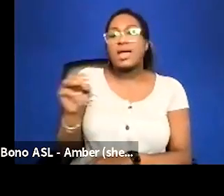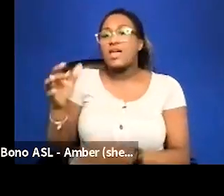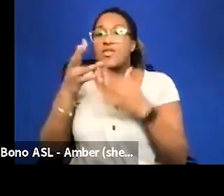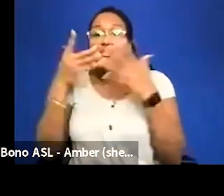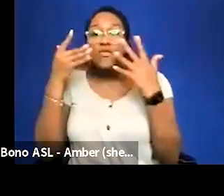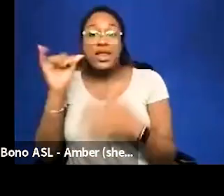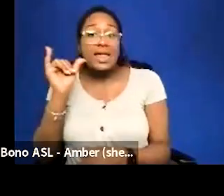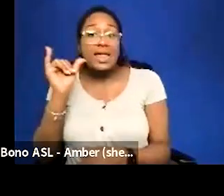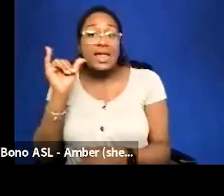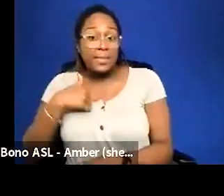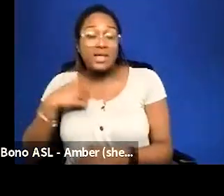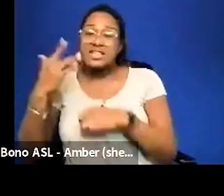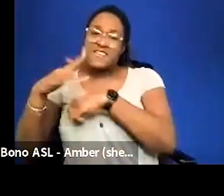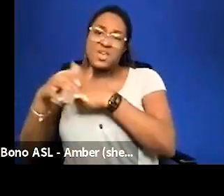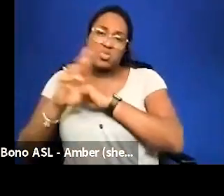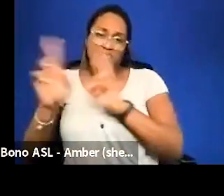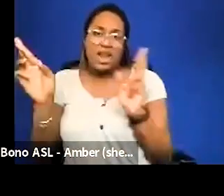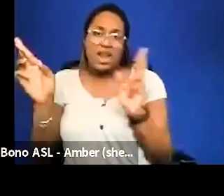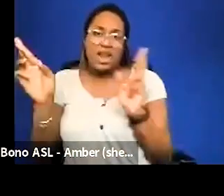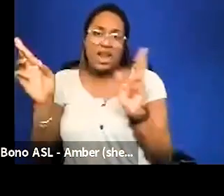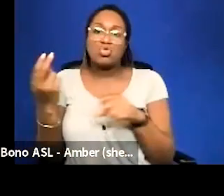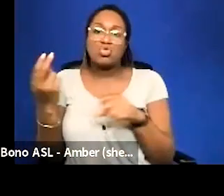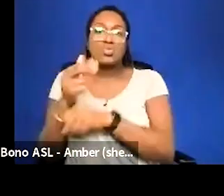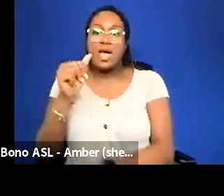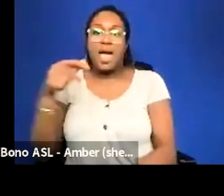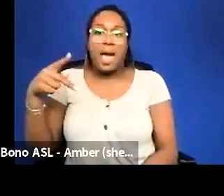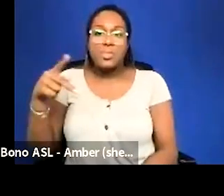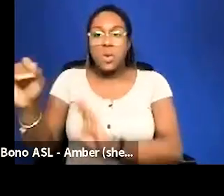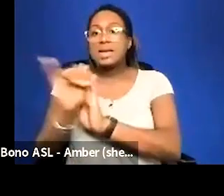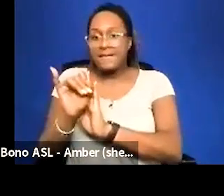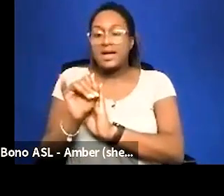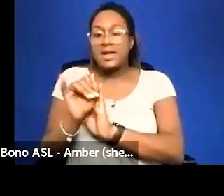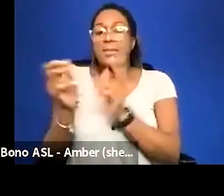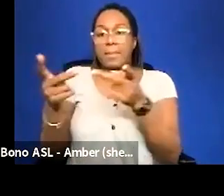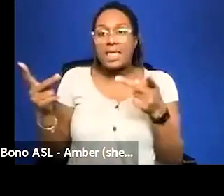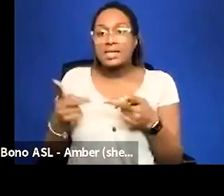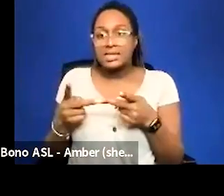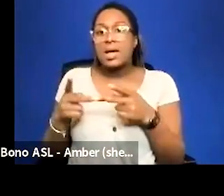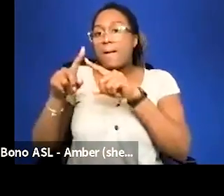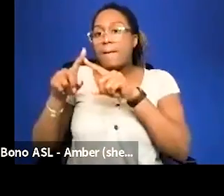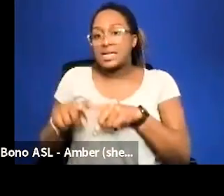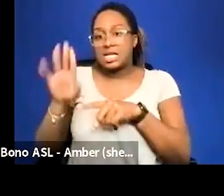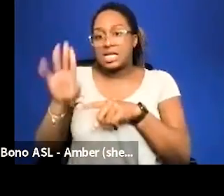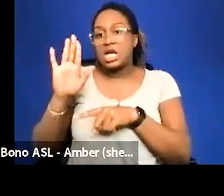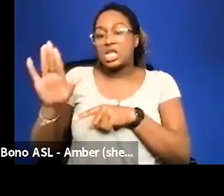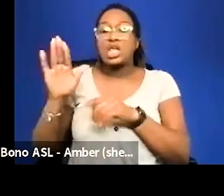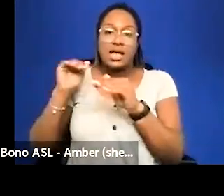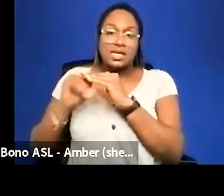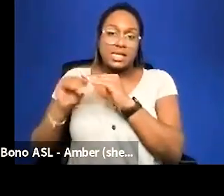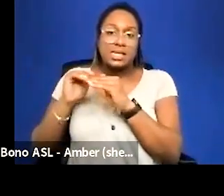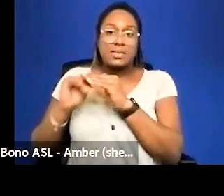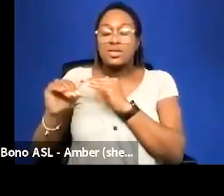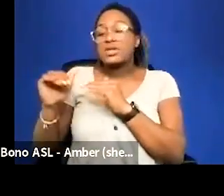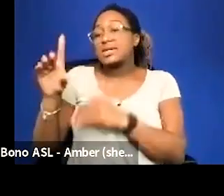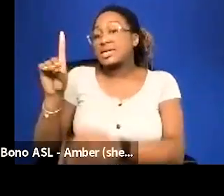me is available already and you can use those apps to identify places based on their accessibility to disabled and fat